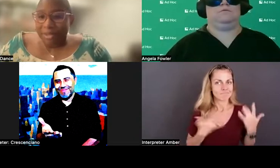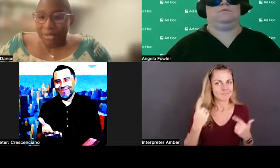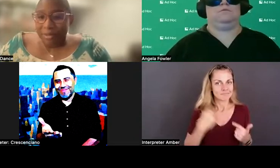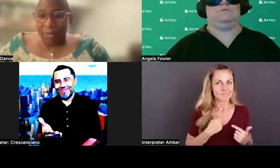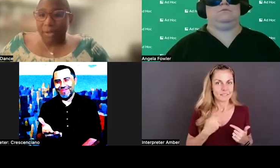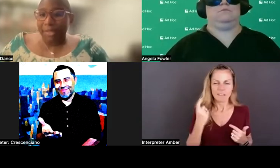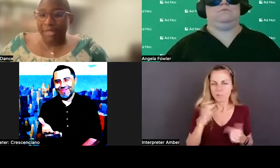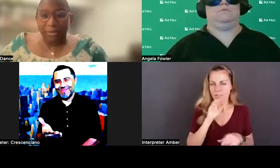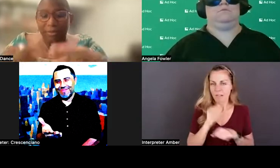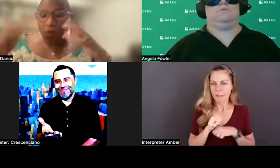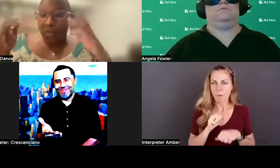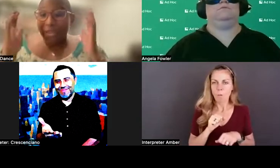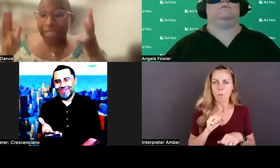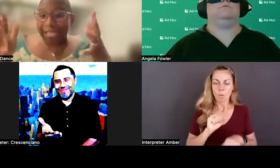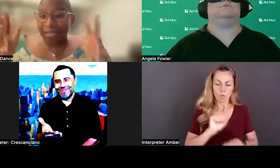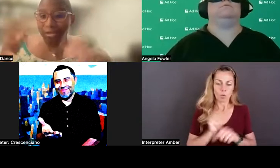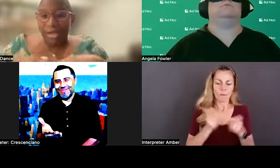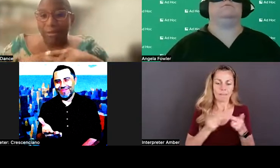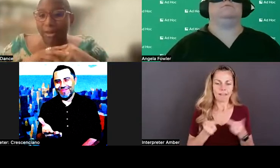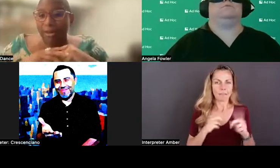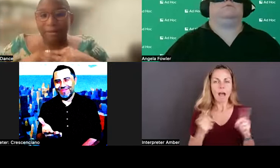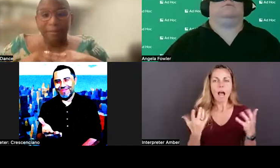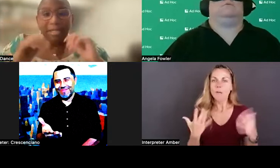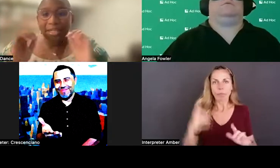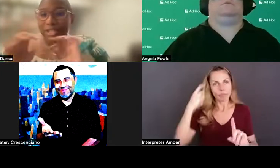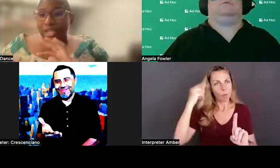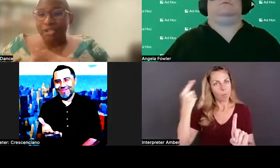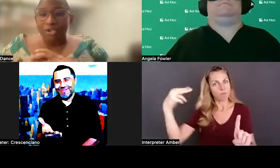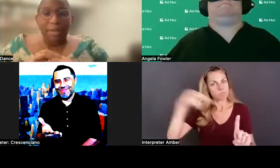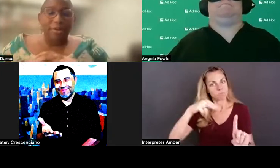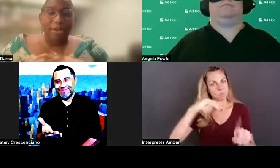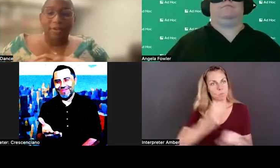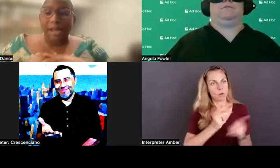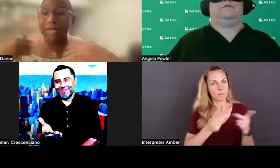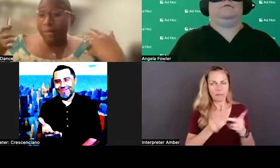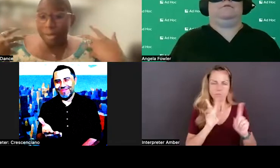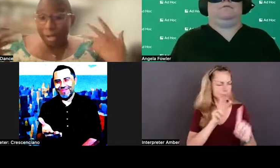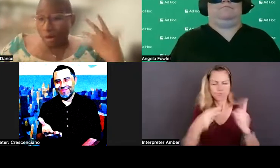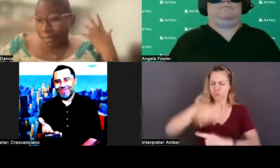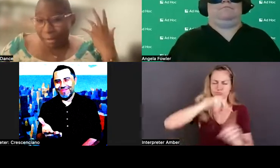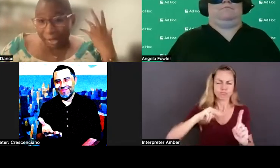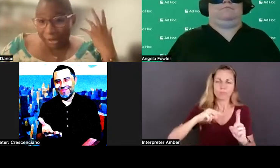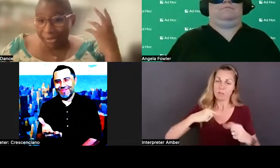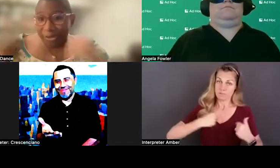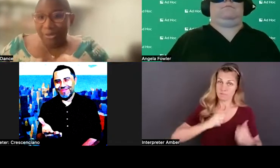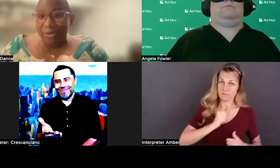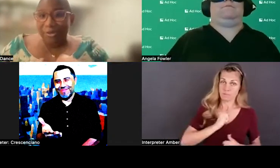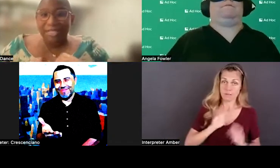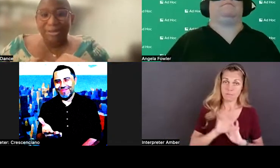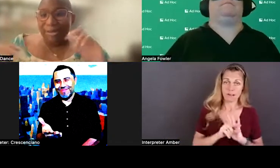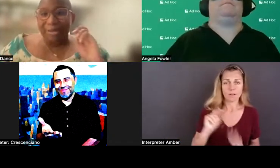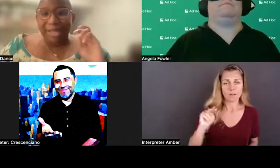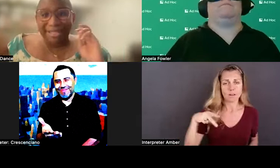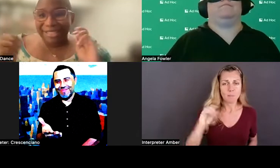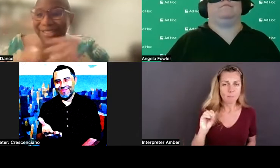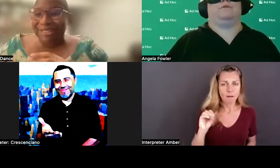people to think that we're talking about workplace from one lens, right? We're coming from an educational background. I'm coming from a nonprofit background. So, you know, if we